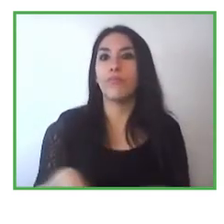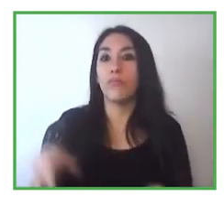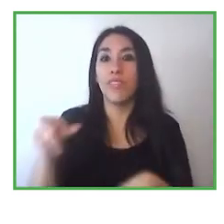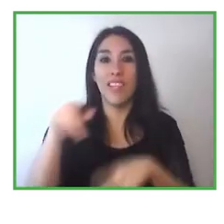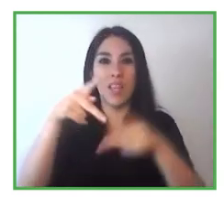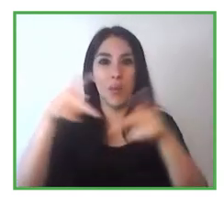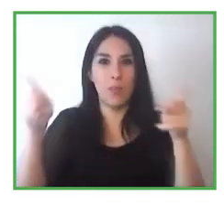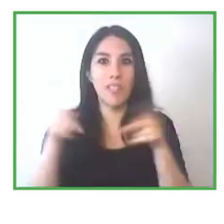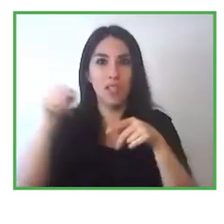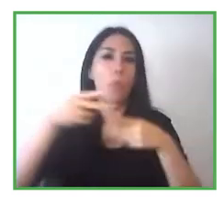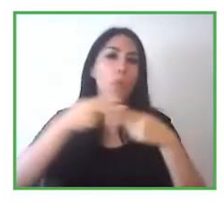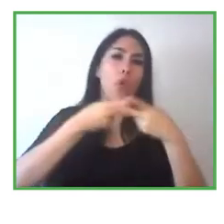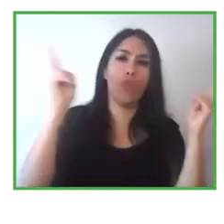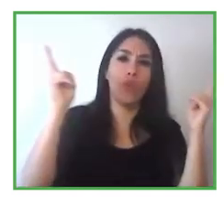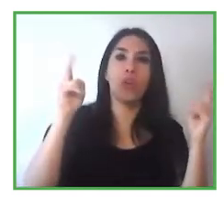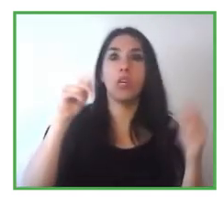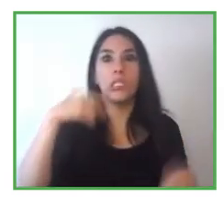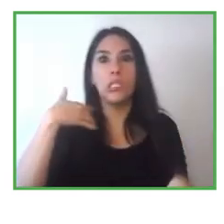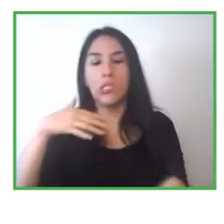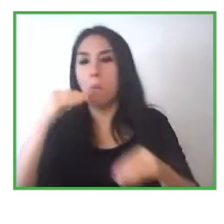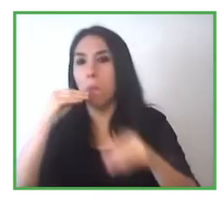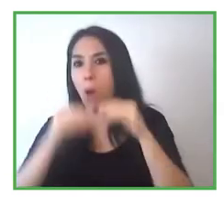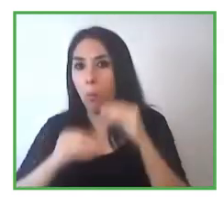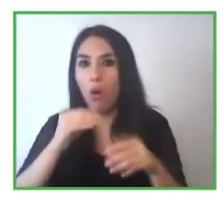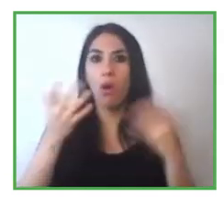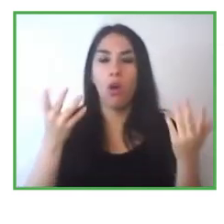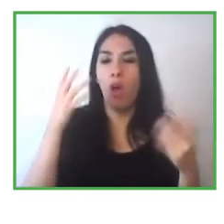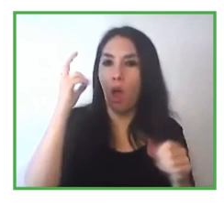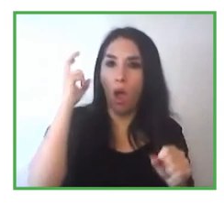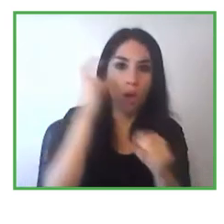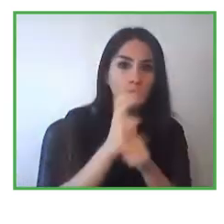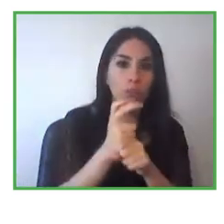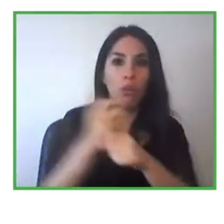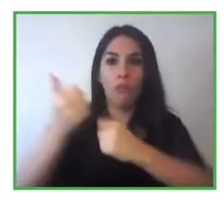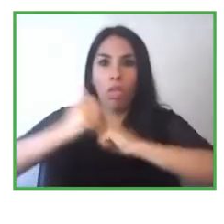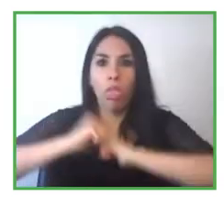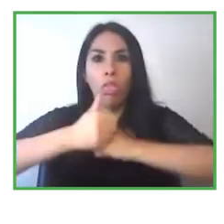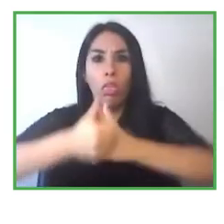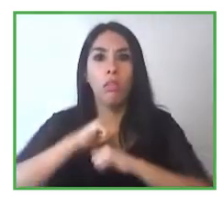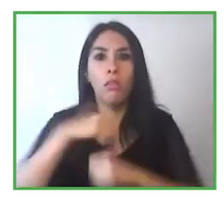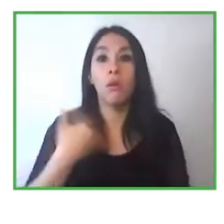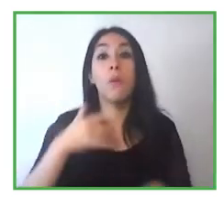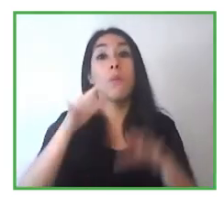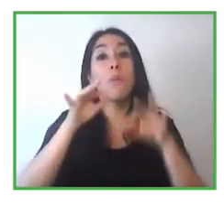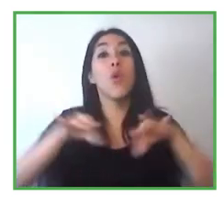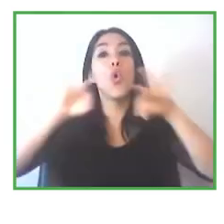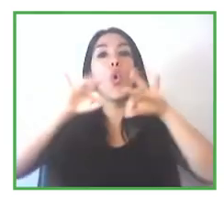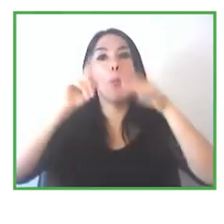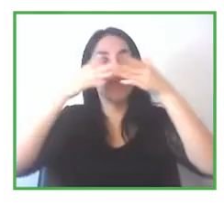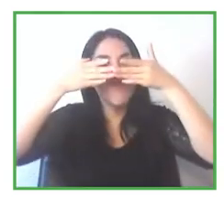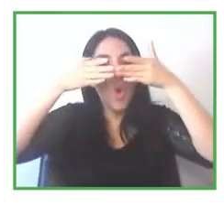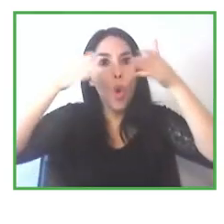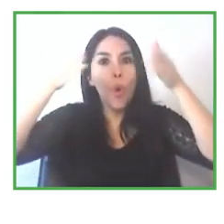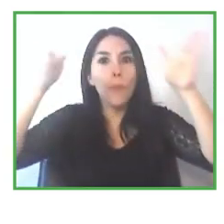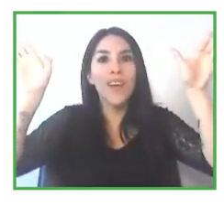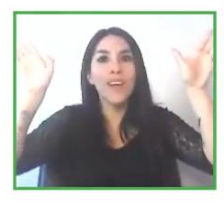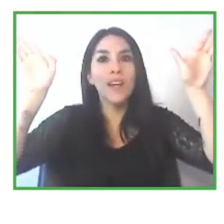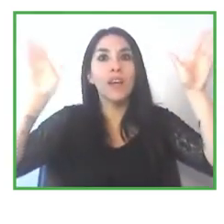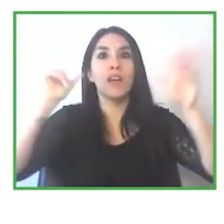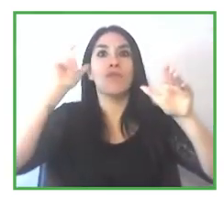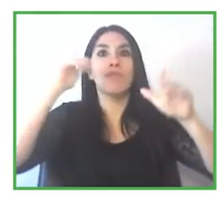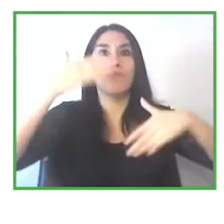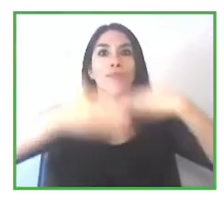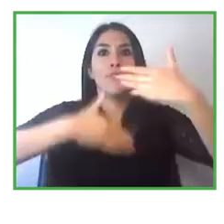on the daily basis But the good thing is that there's openness, there's